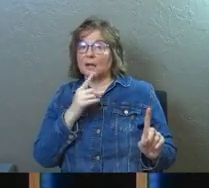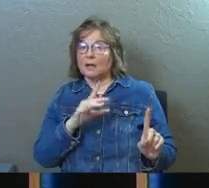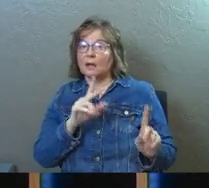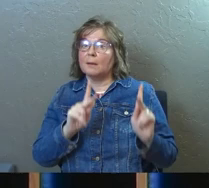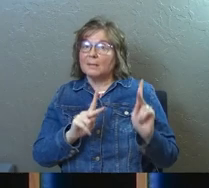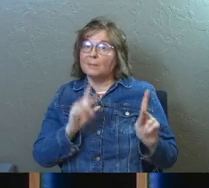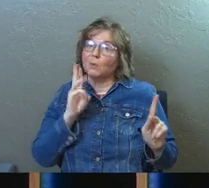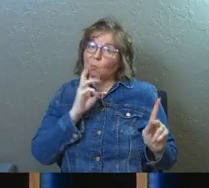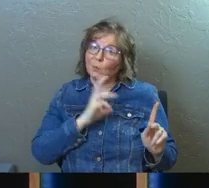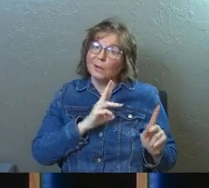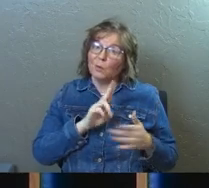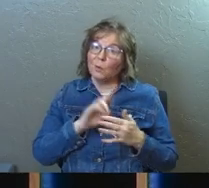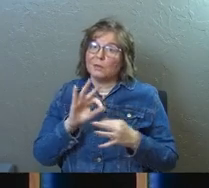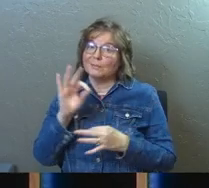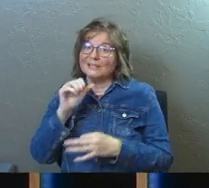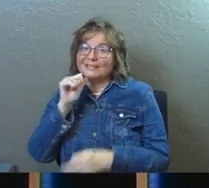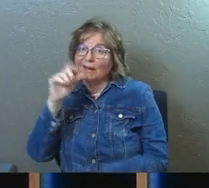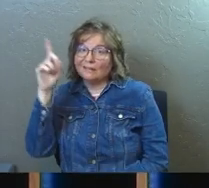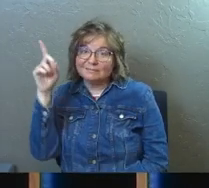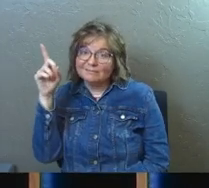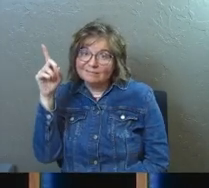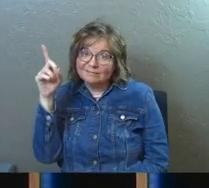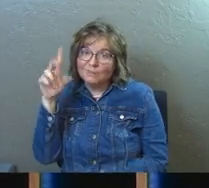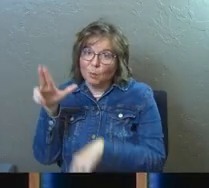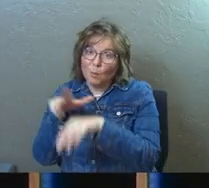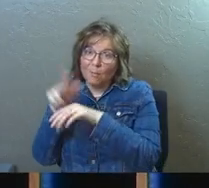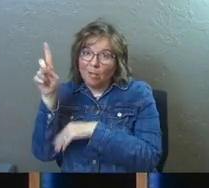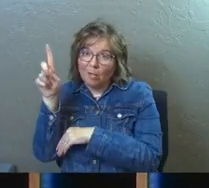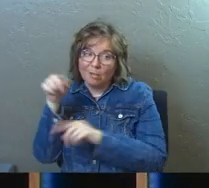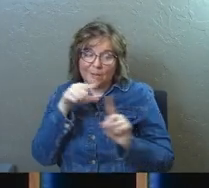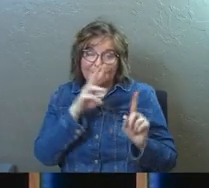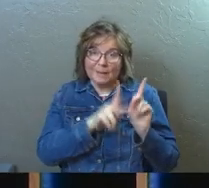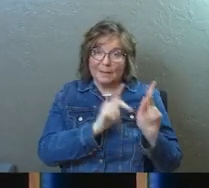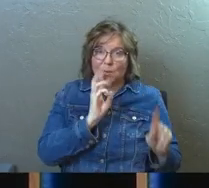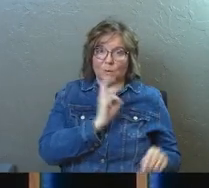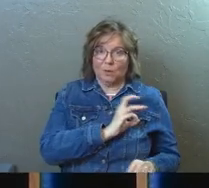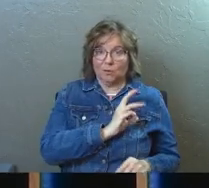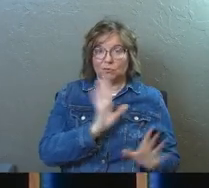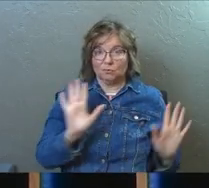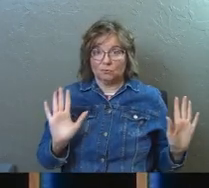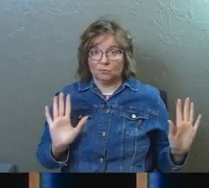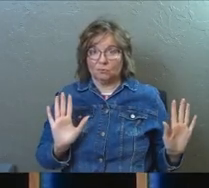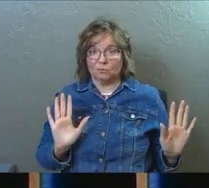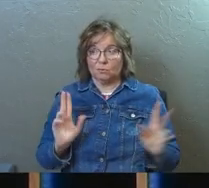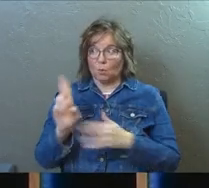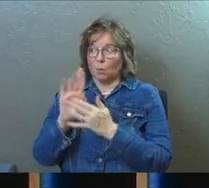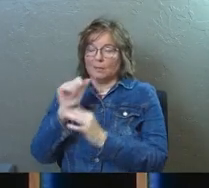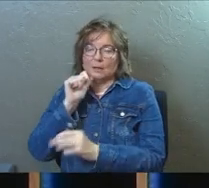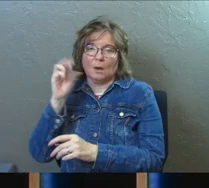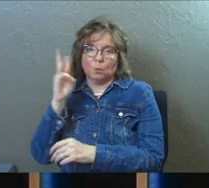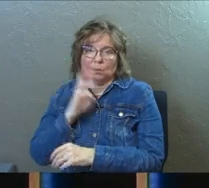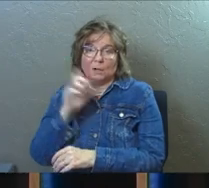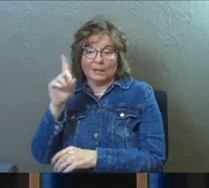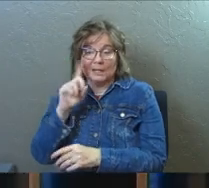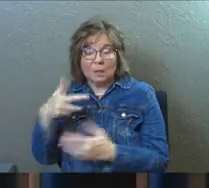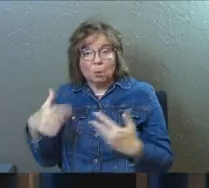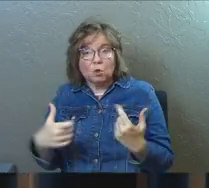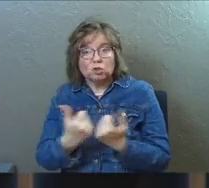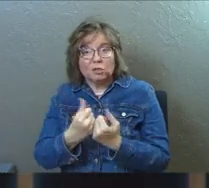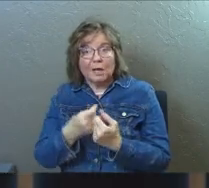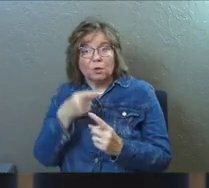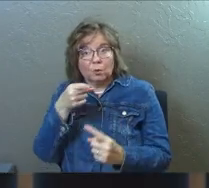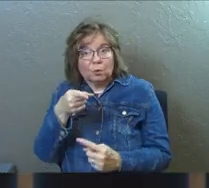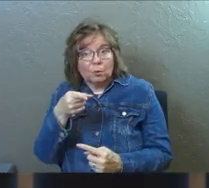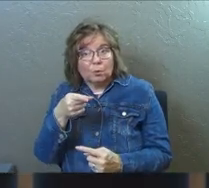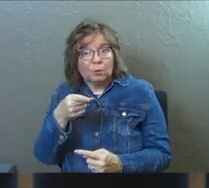this. People are weird and the Holy Spirit isn't. The Holy Spirit is not. He will challenge